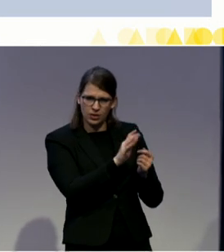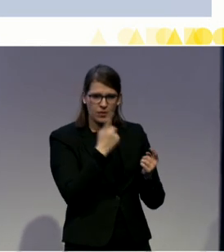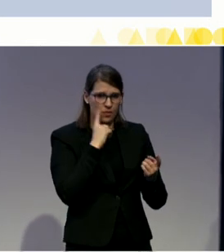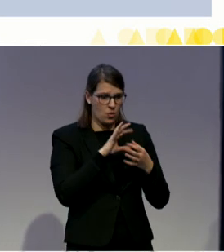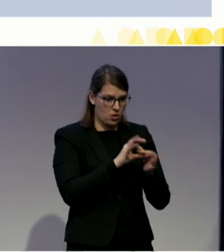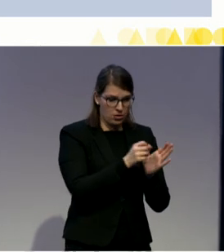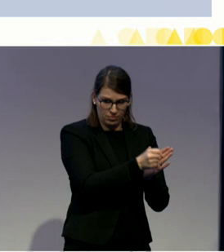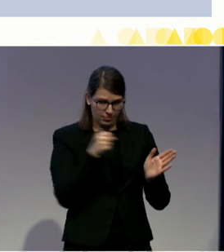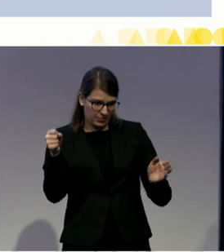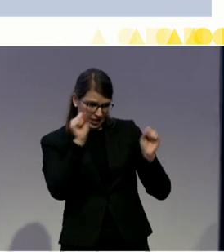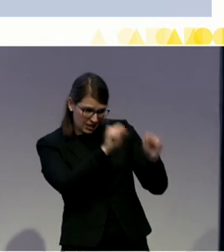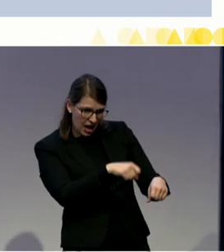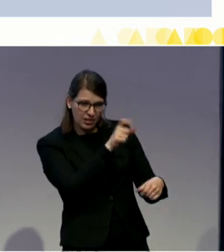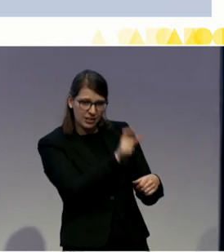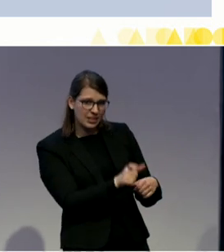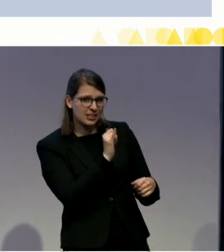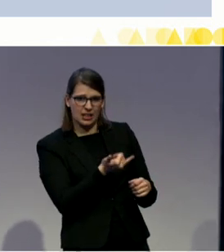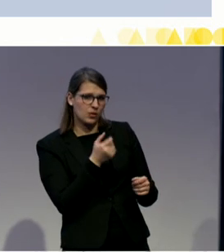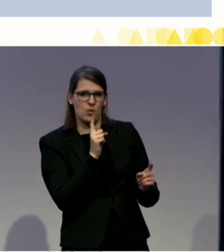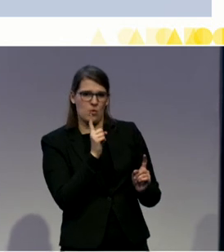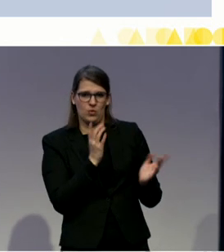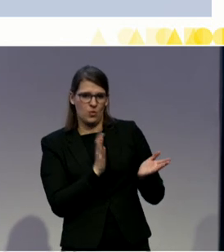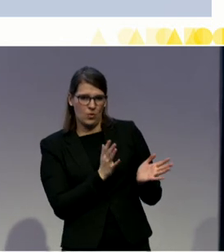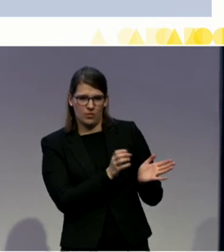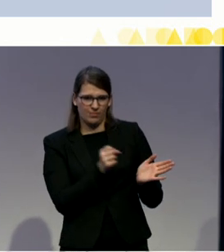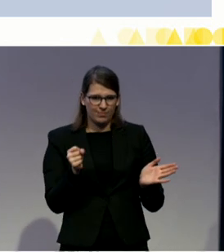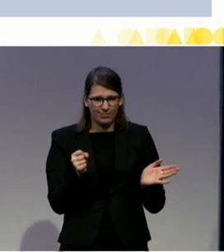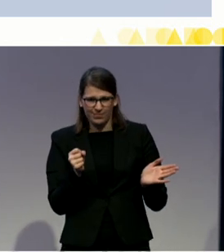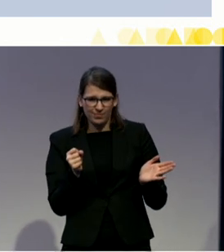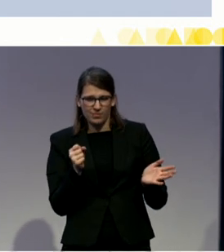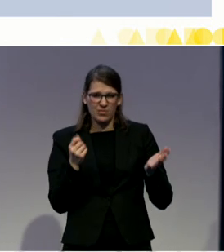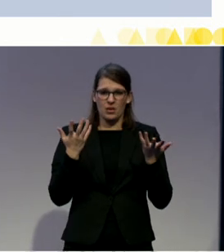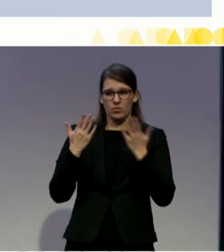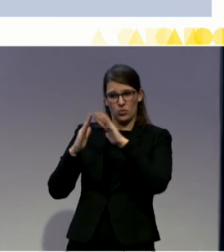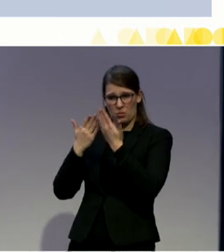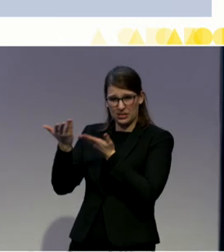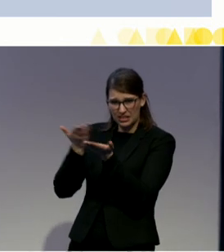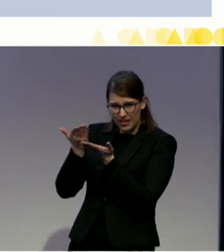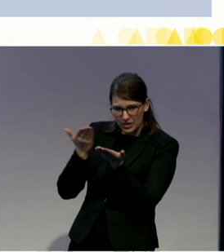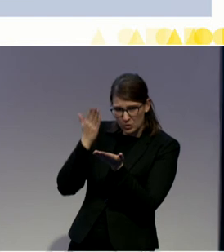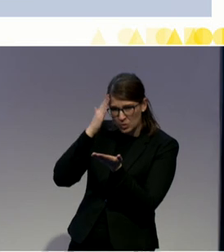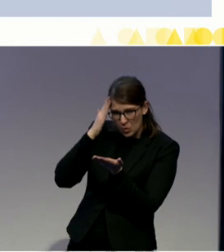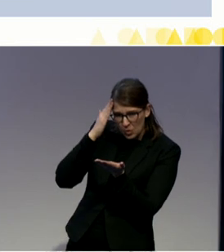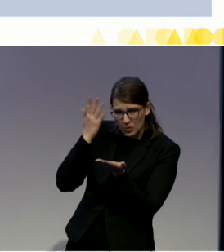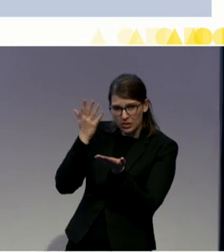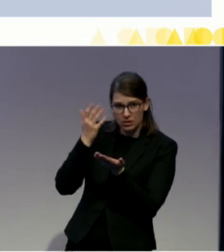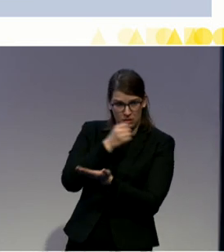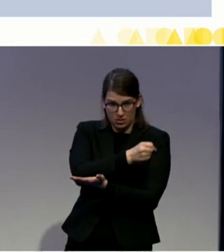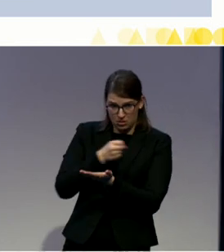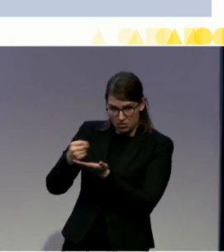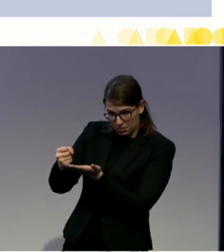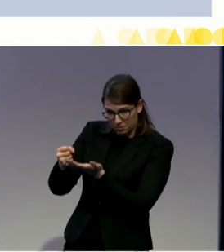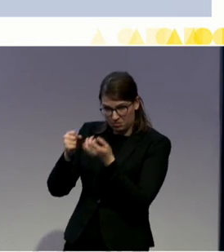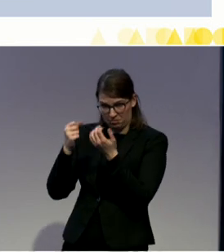of community-based services, fear for people's safety and security in the community, and the residual perception